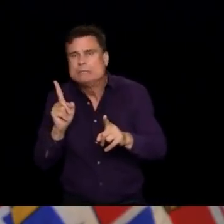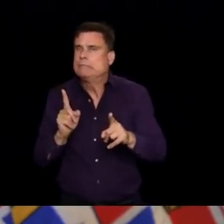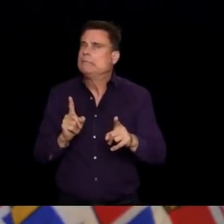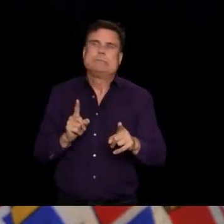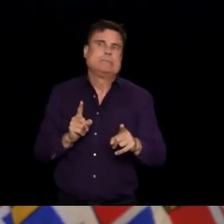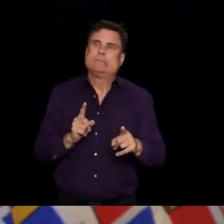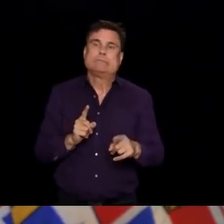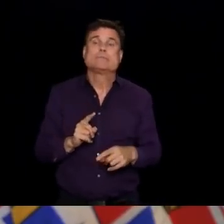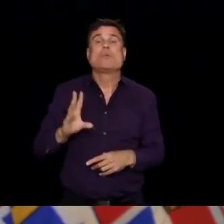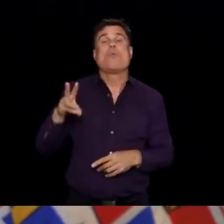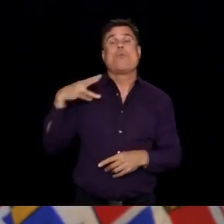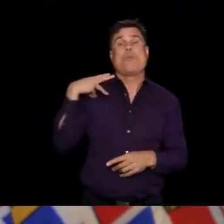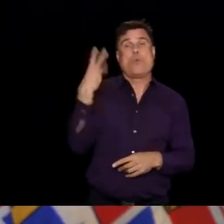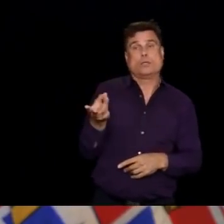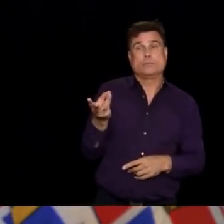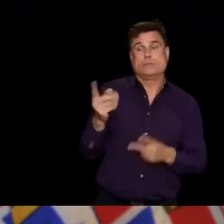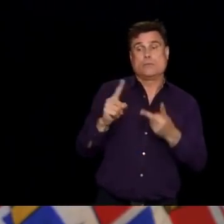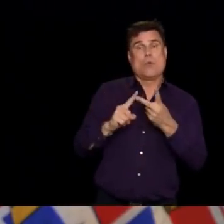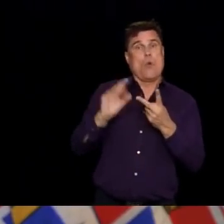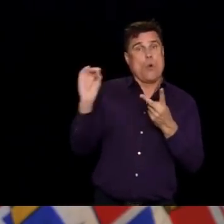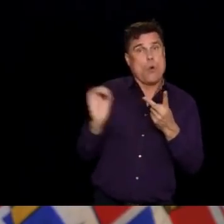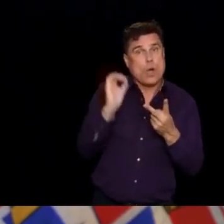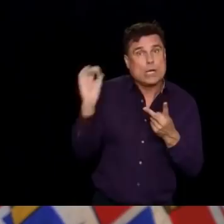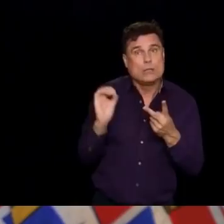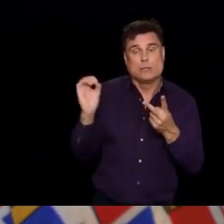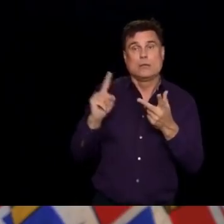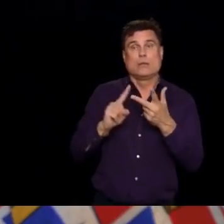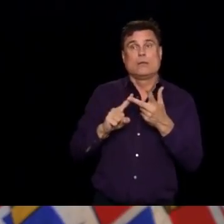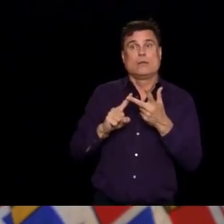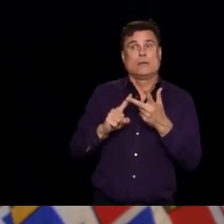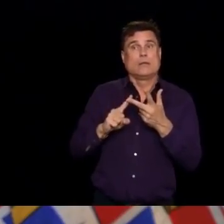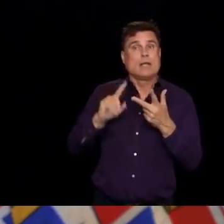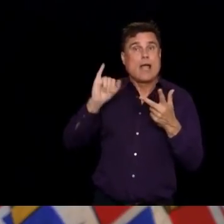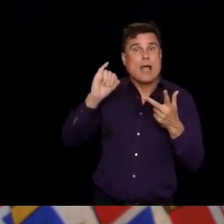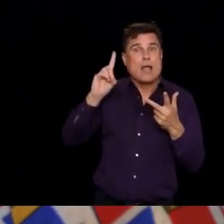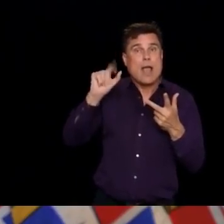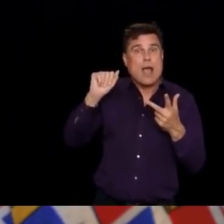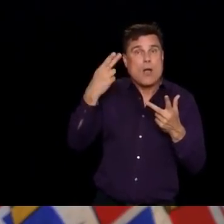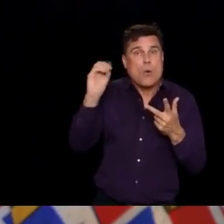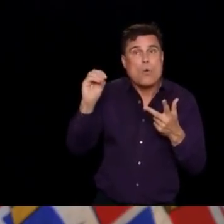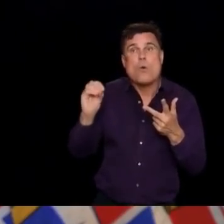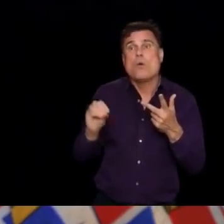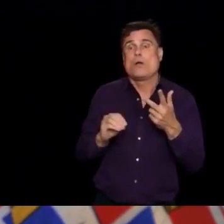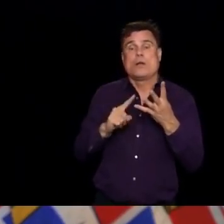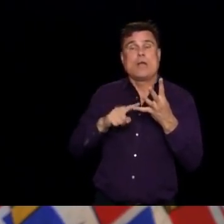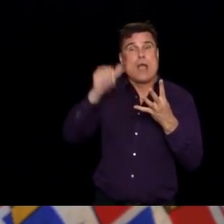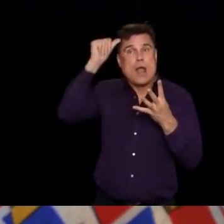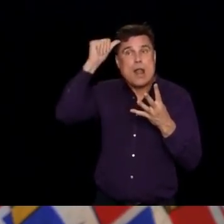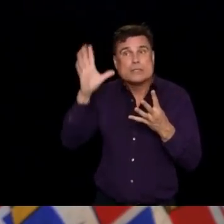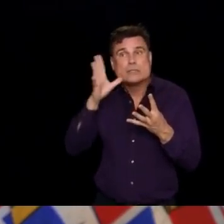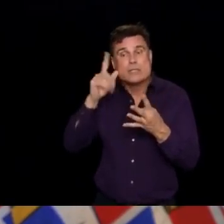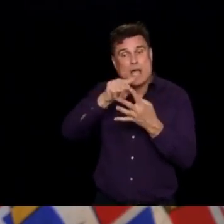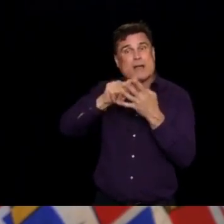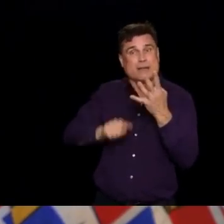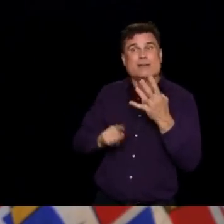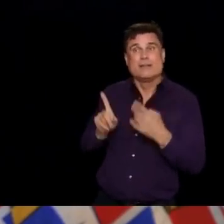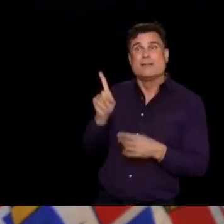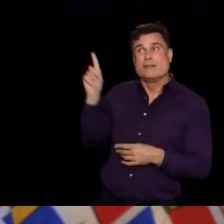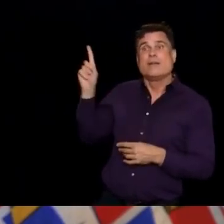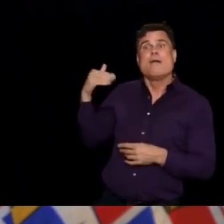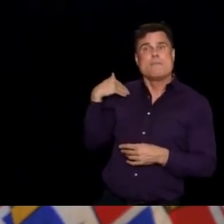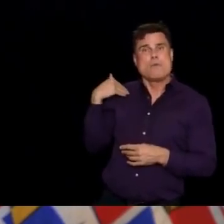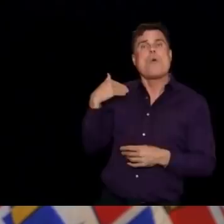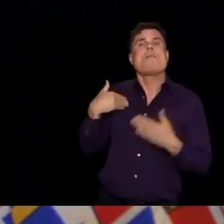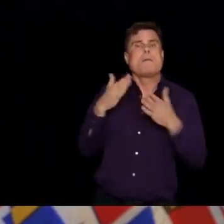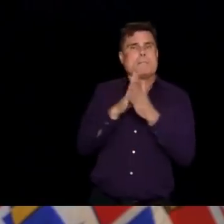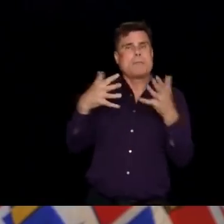in Idaho and Alaska. And they And now it's tipped the other way. they've become, have very large outbreaks where people have not